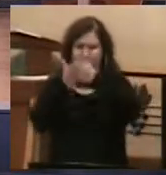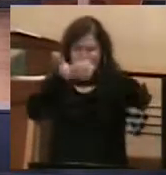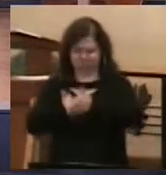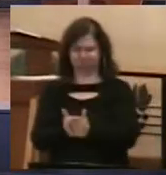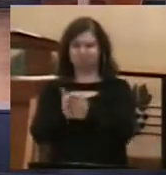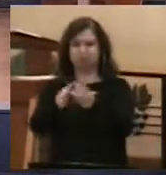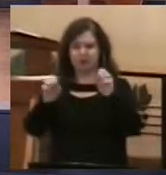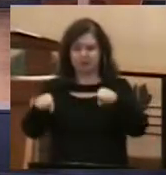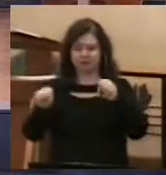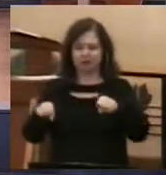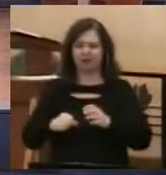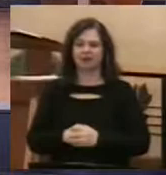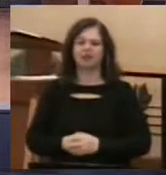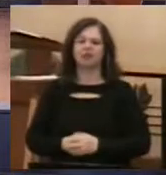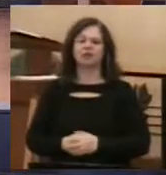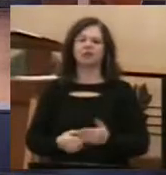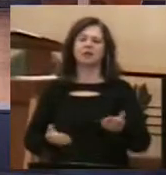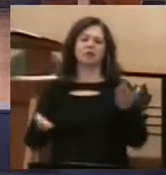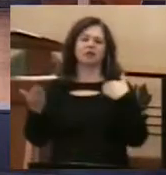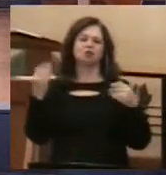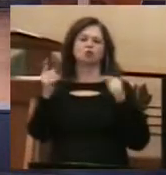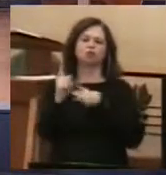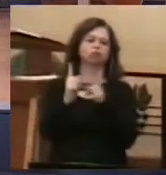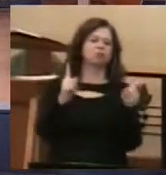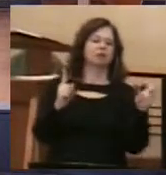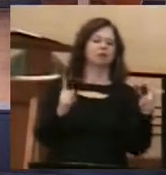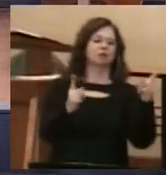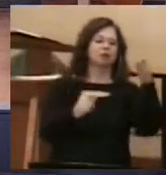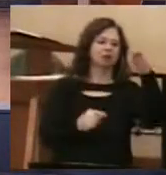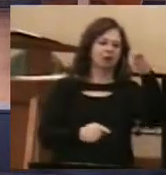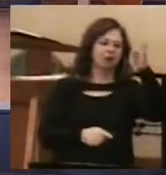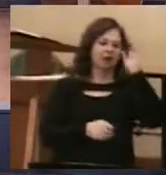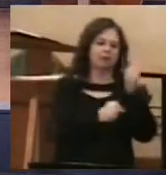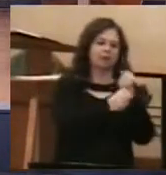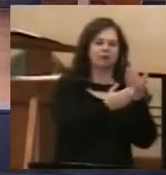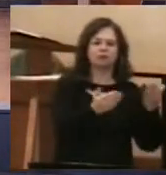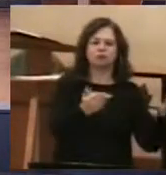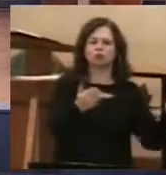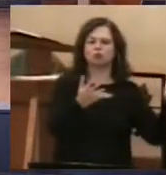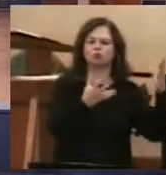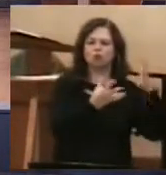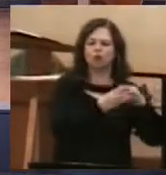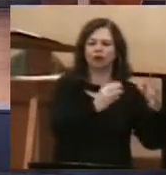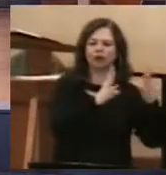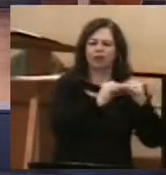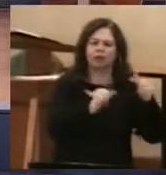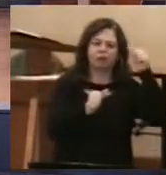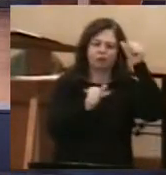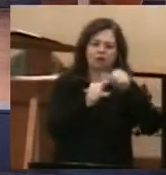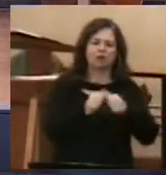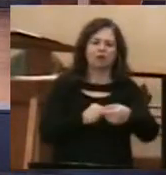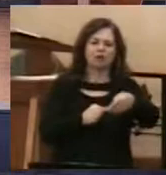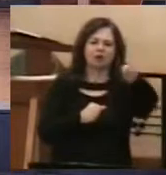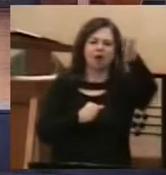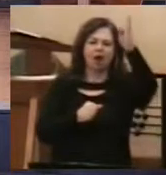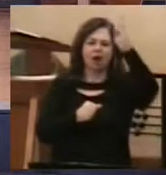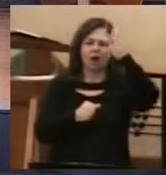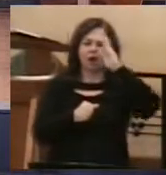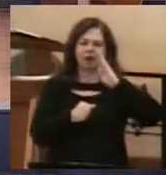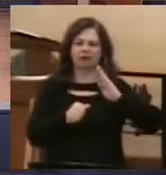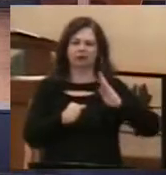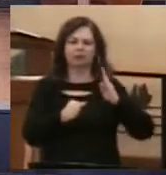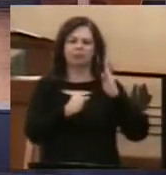in the creation story, you remember that the Spirit of God was brooding over the waters, over chaos